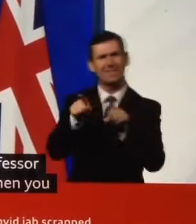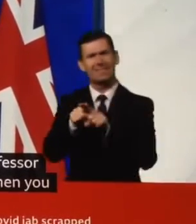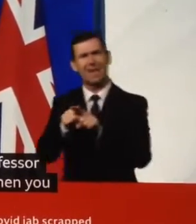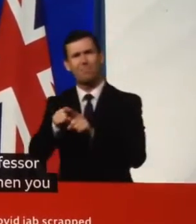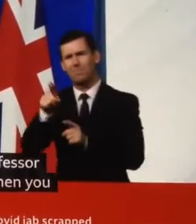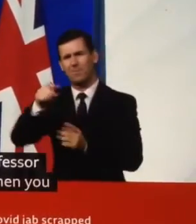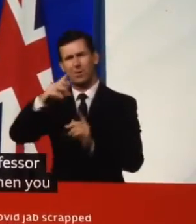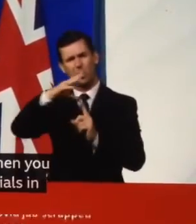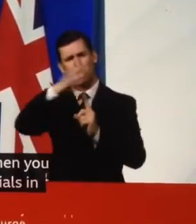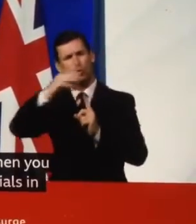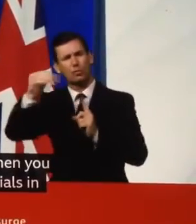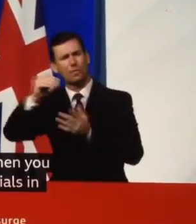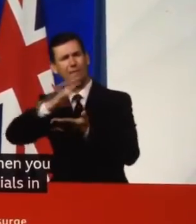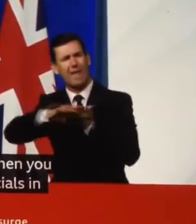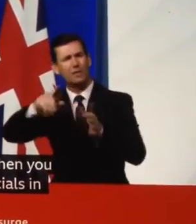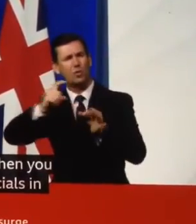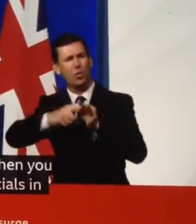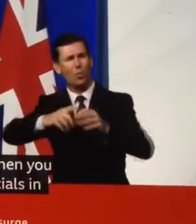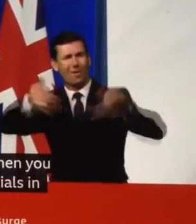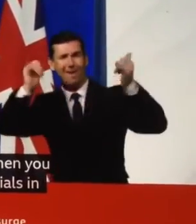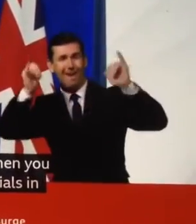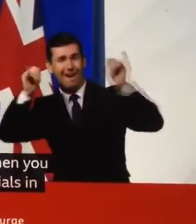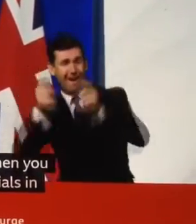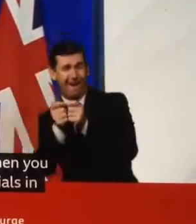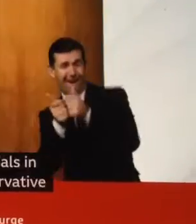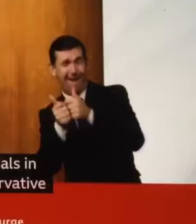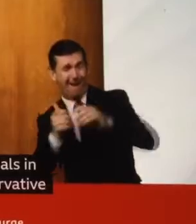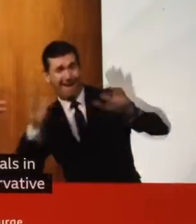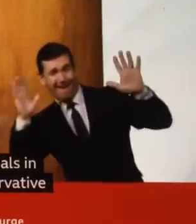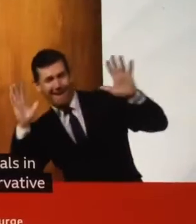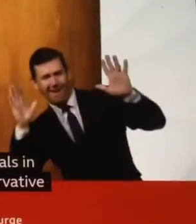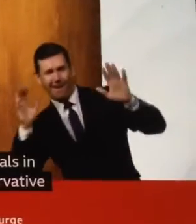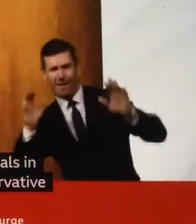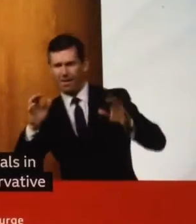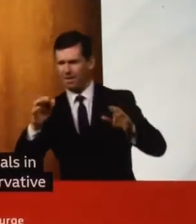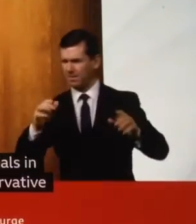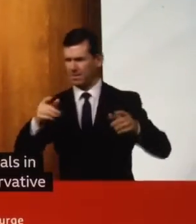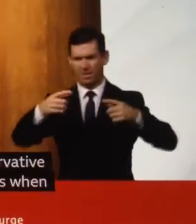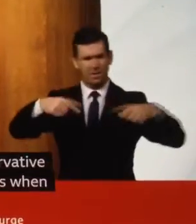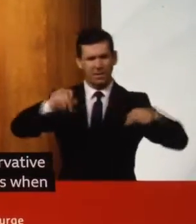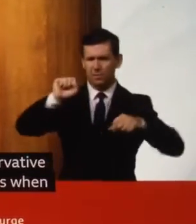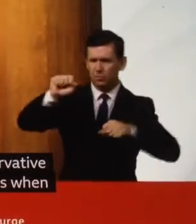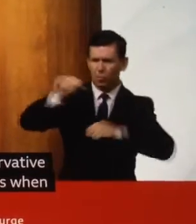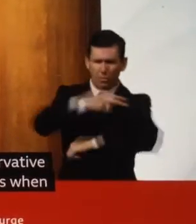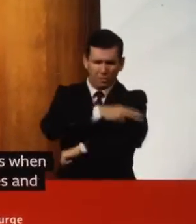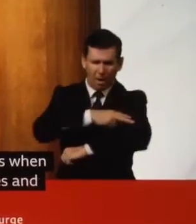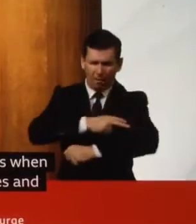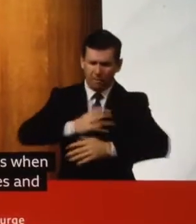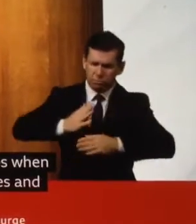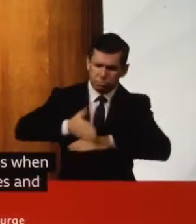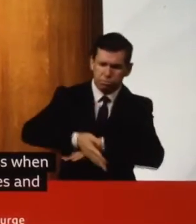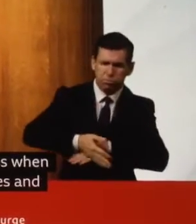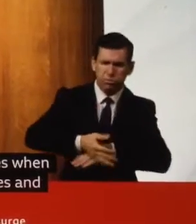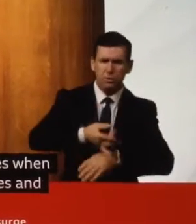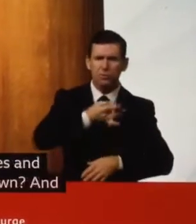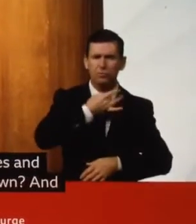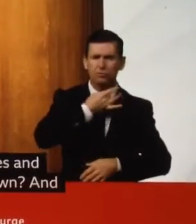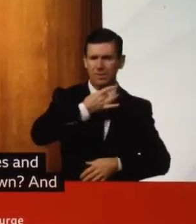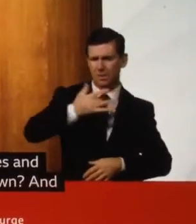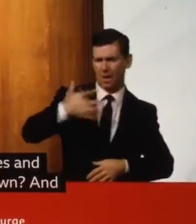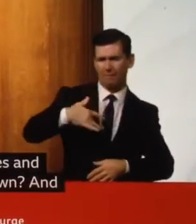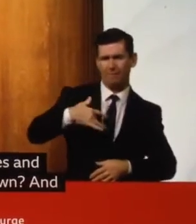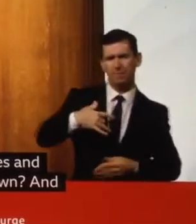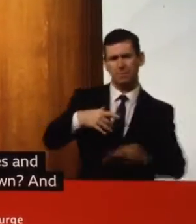when they were risking their lives and the rest of us were in lockdown? And finally, Prime Minister, would you welcome a police